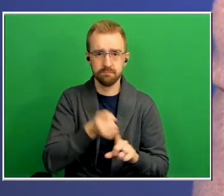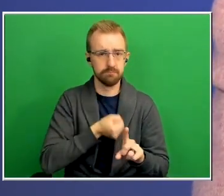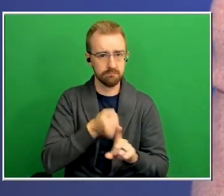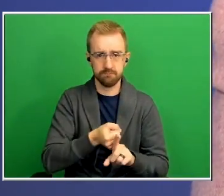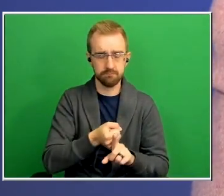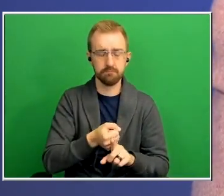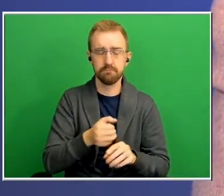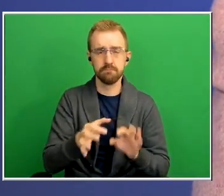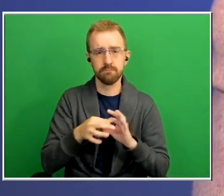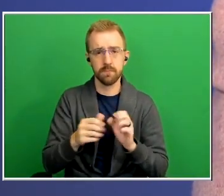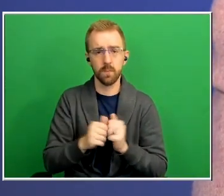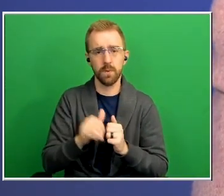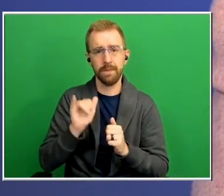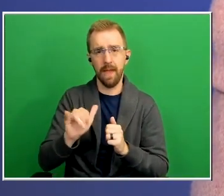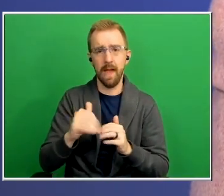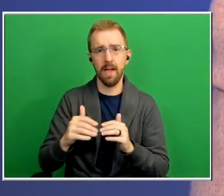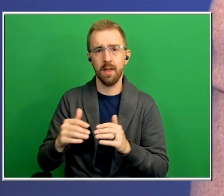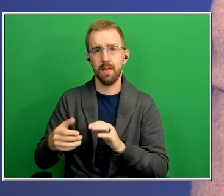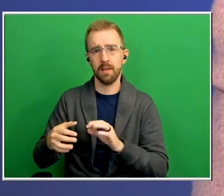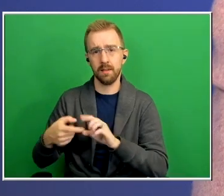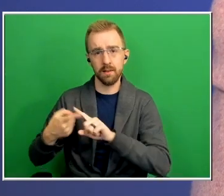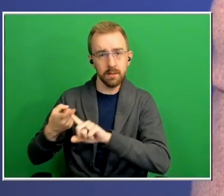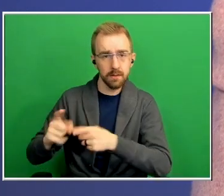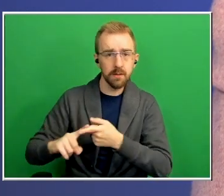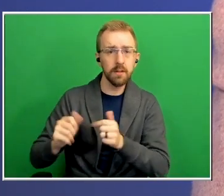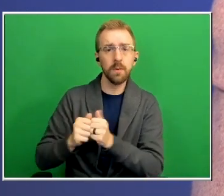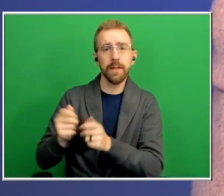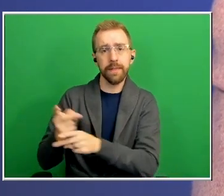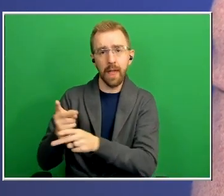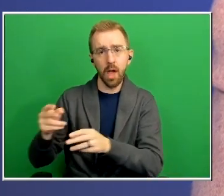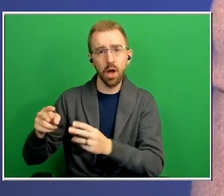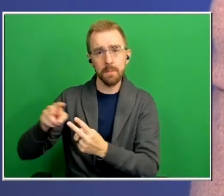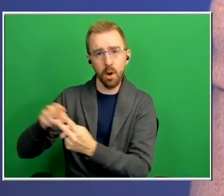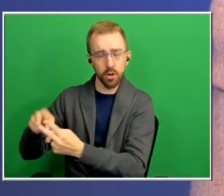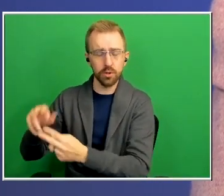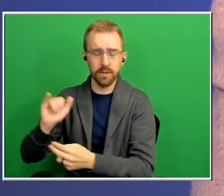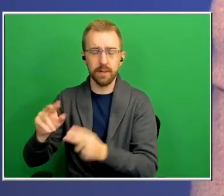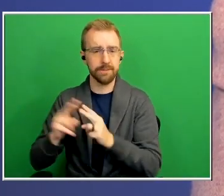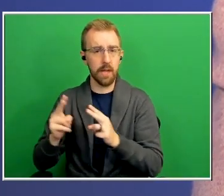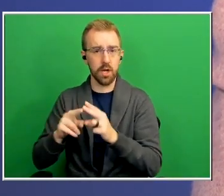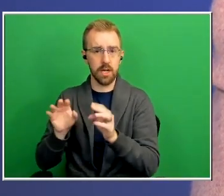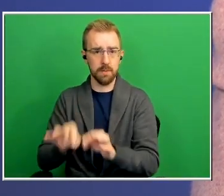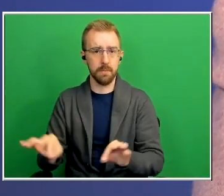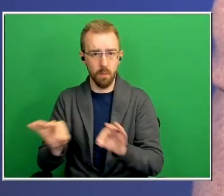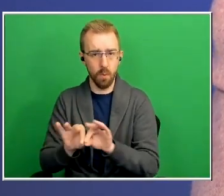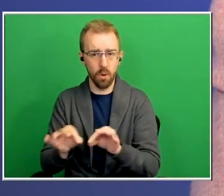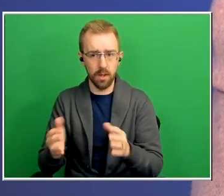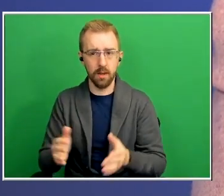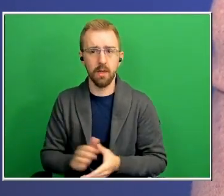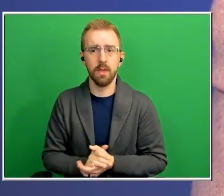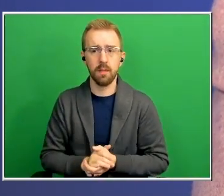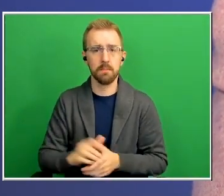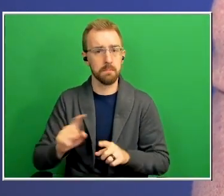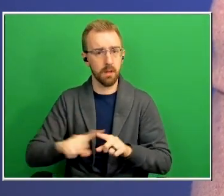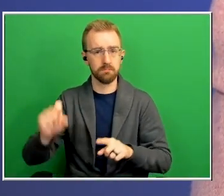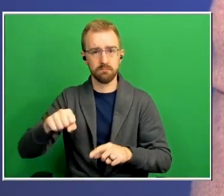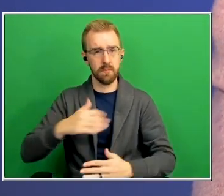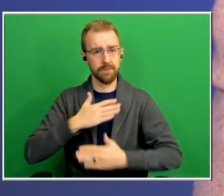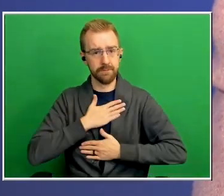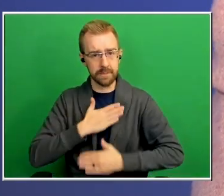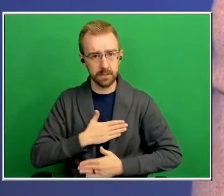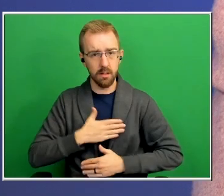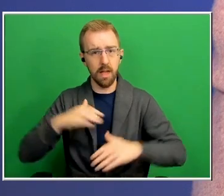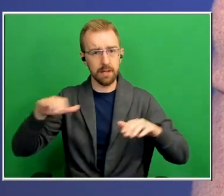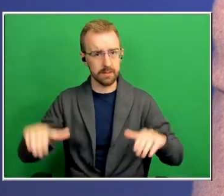camaraderie with the care partners so i think that's very very important but yes physical activity is important